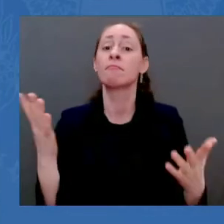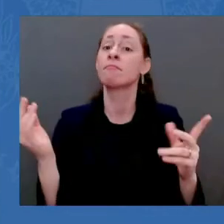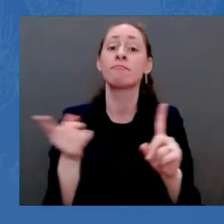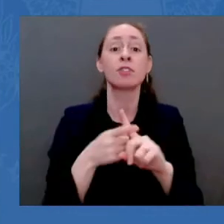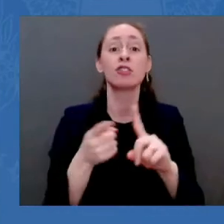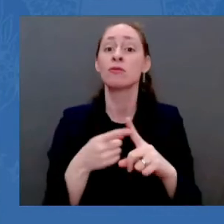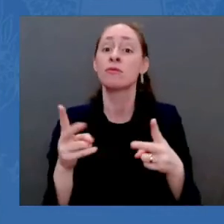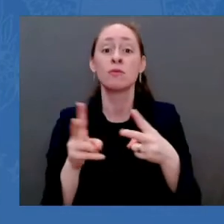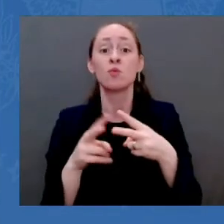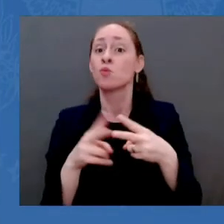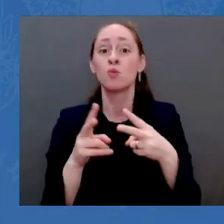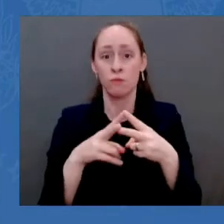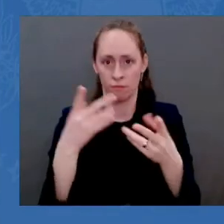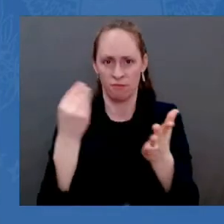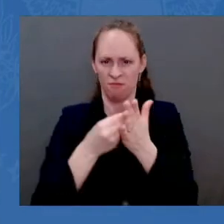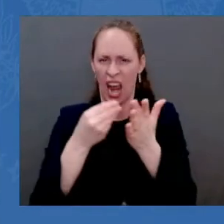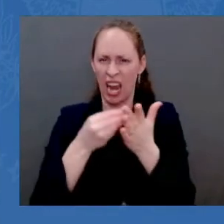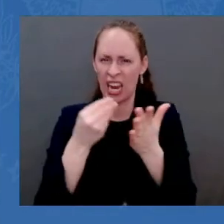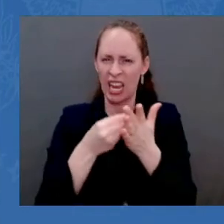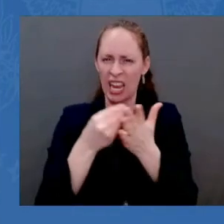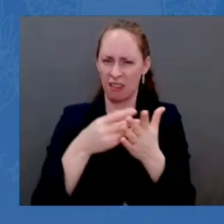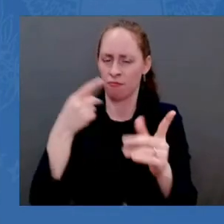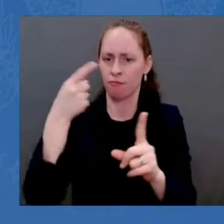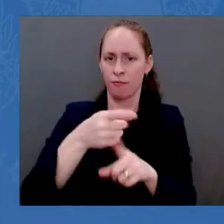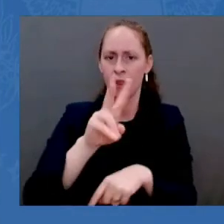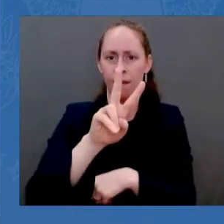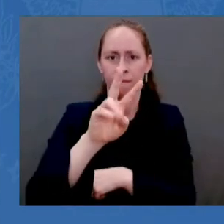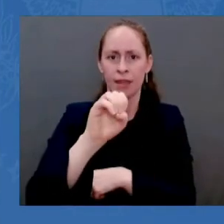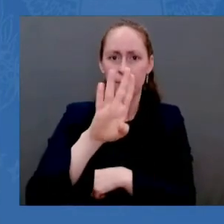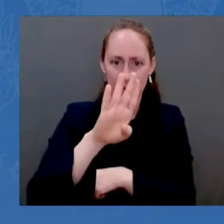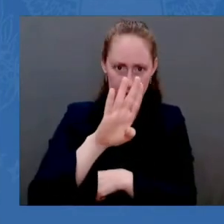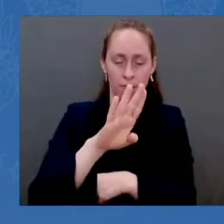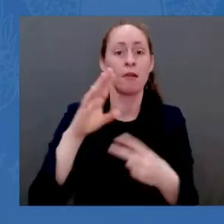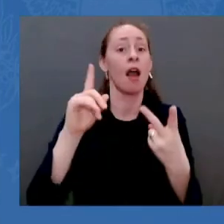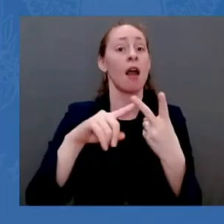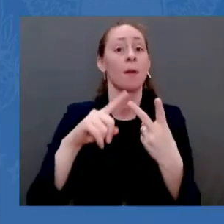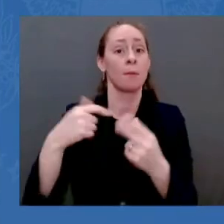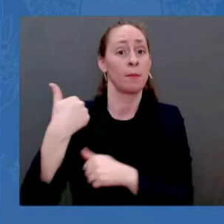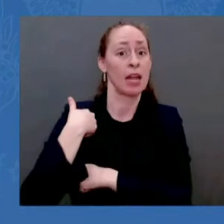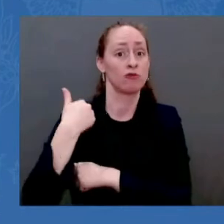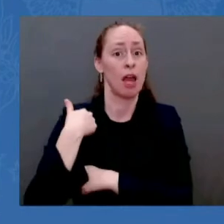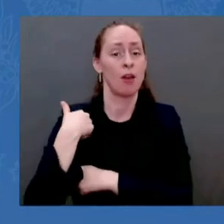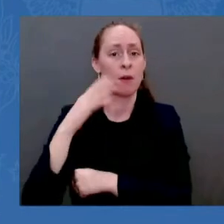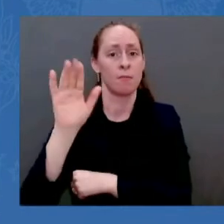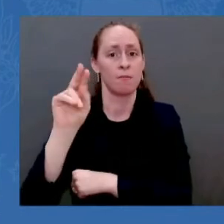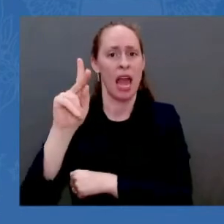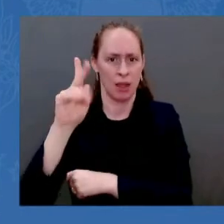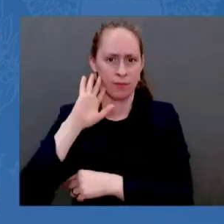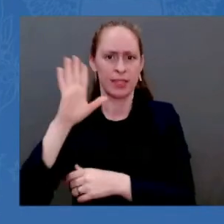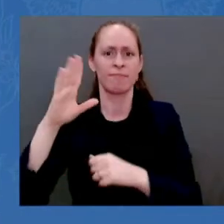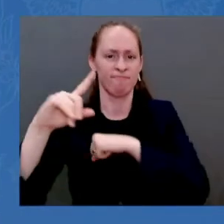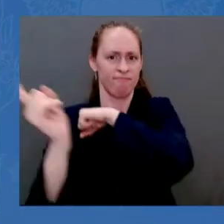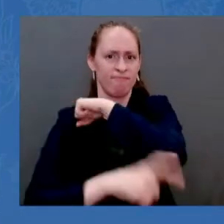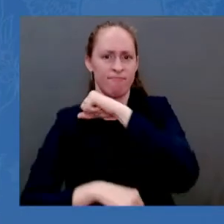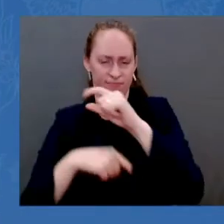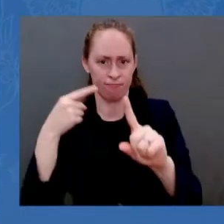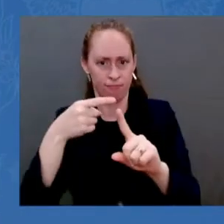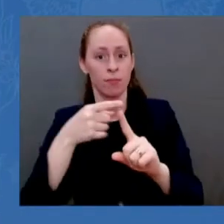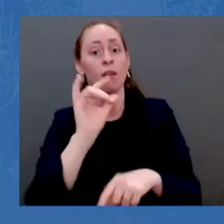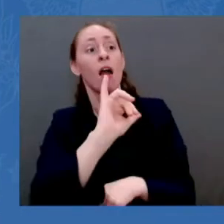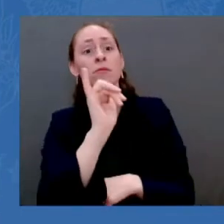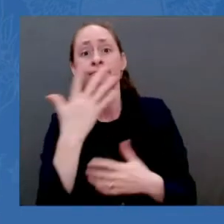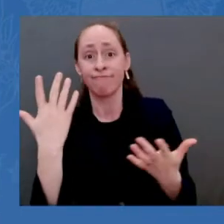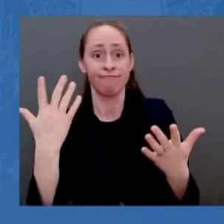We're implementing comprehensive sanctions on Russian sovereign debt. That means we've cut off Russia's government from Western